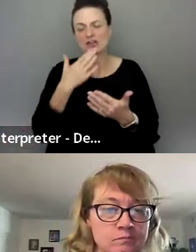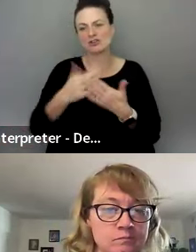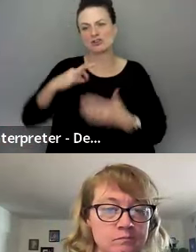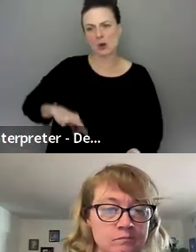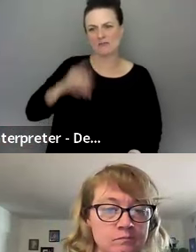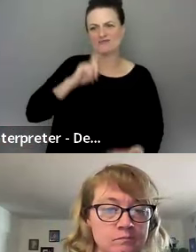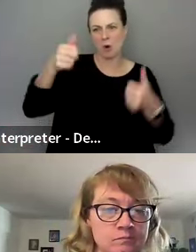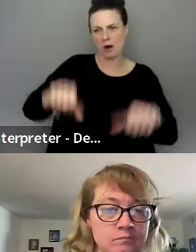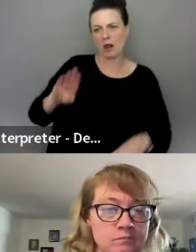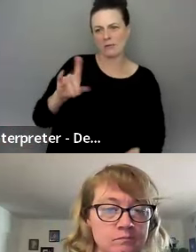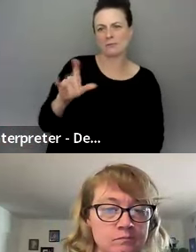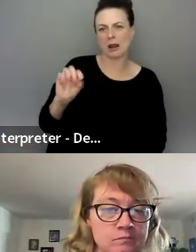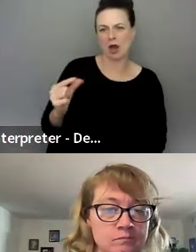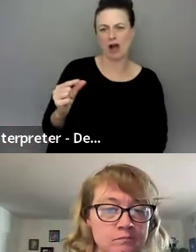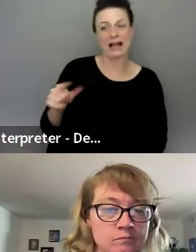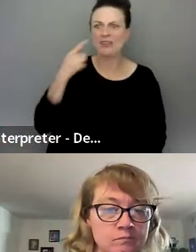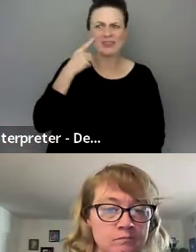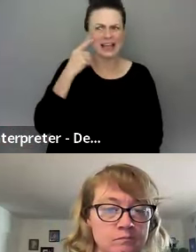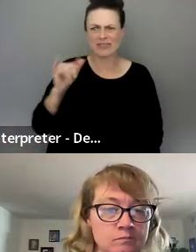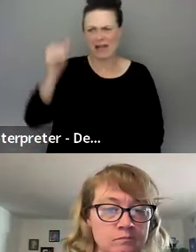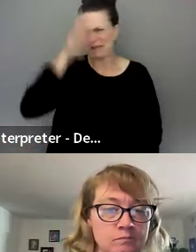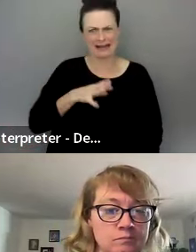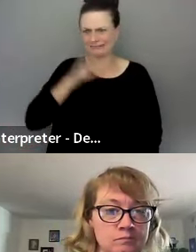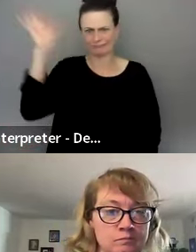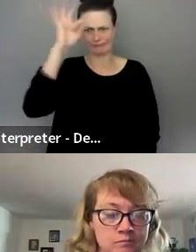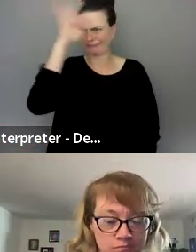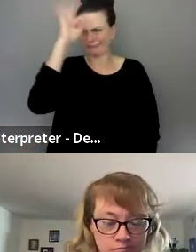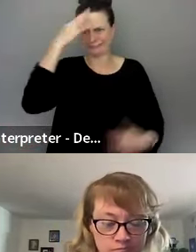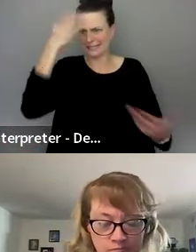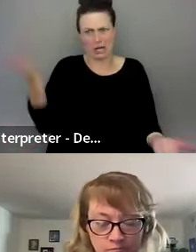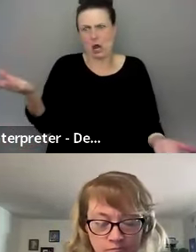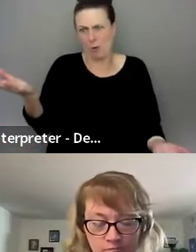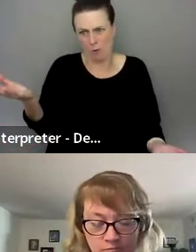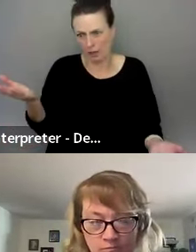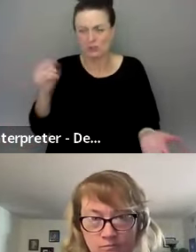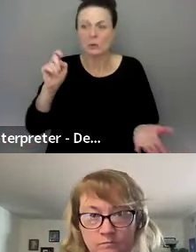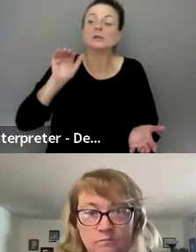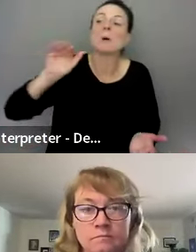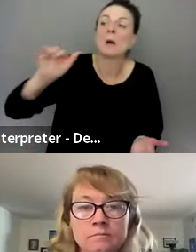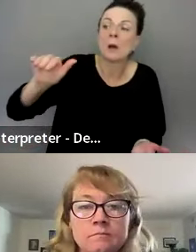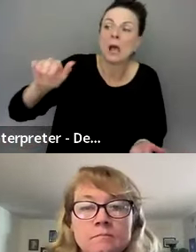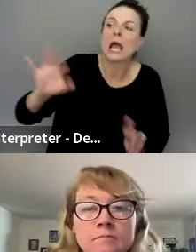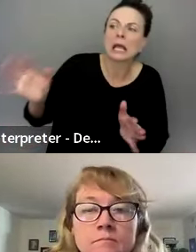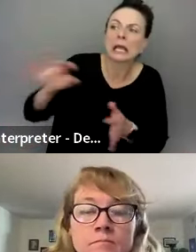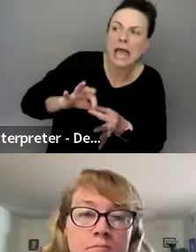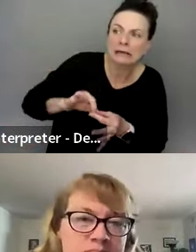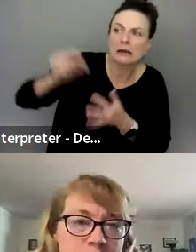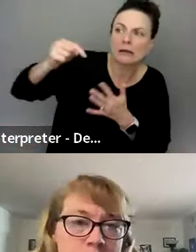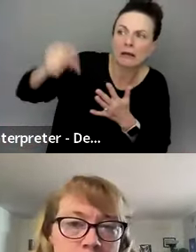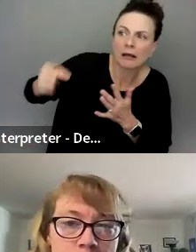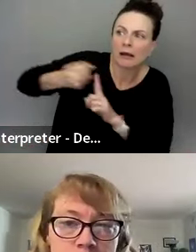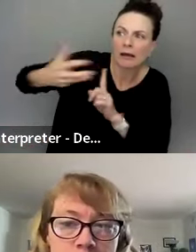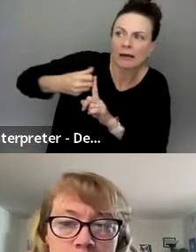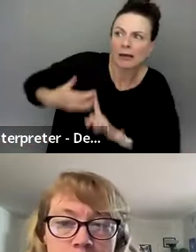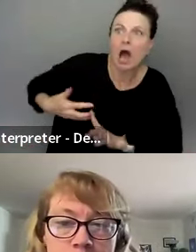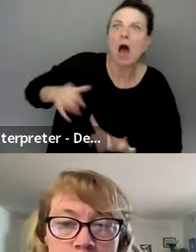blog post. So I think it's just like, he didn't know. And then we just need to make that little connection. And once that connection is